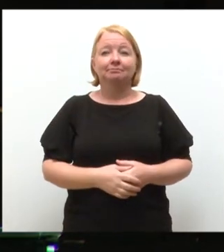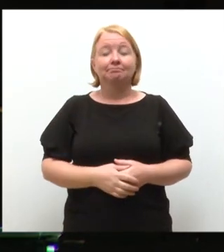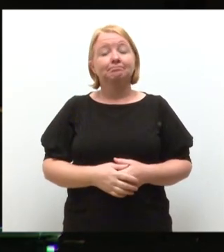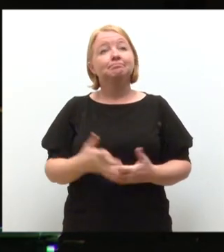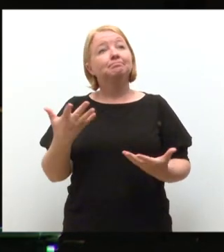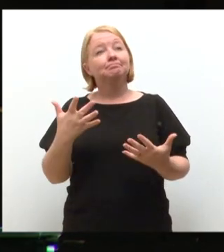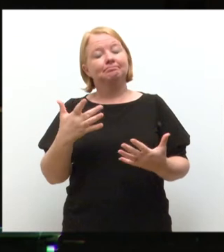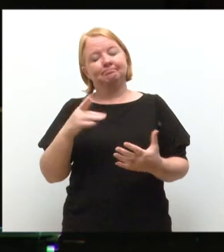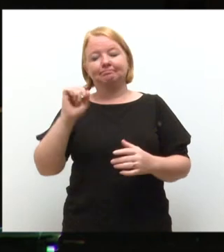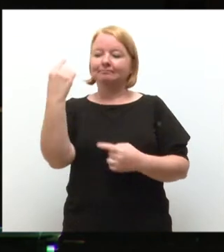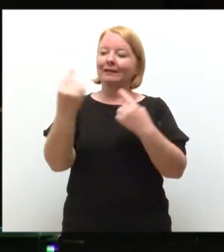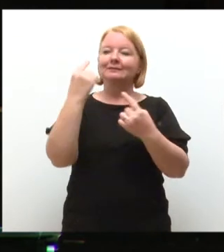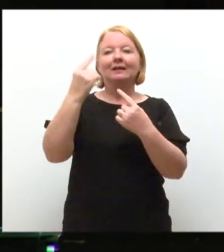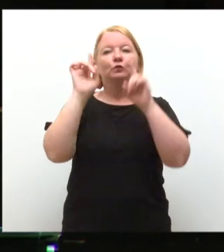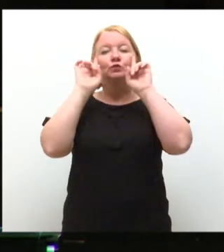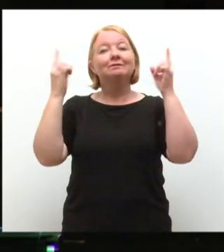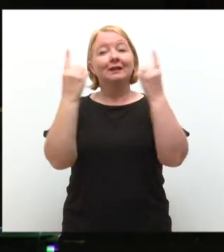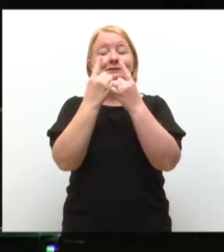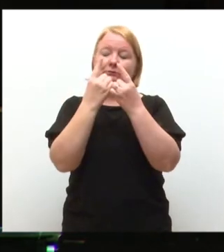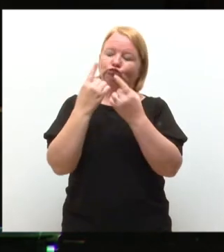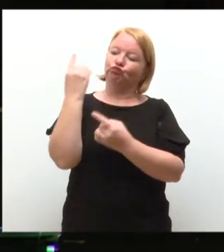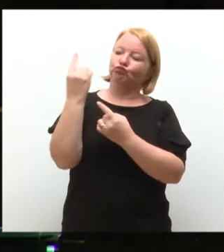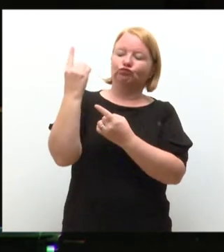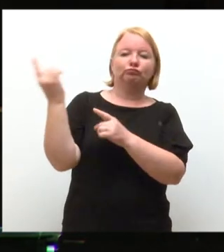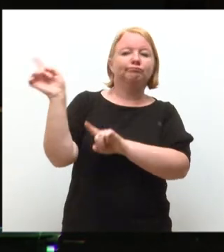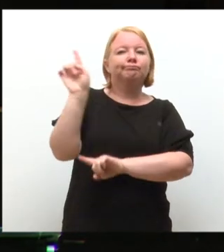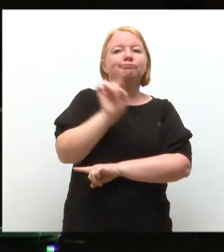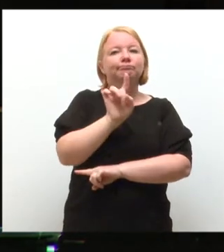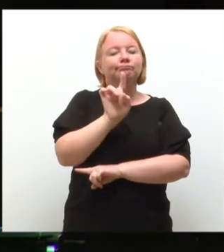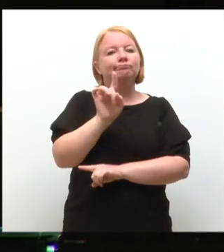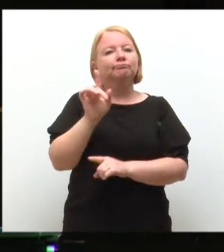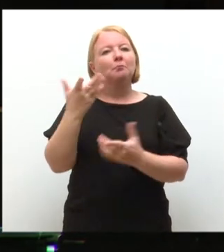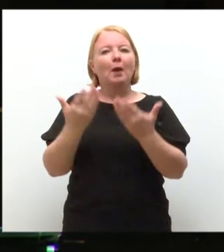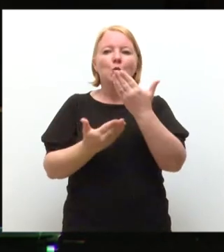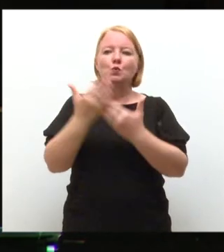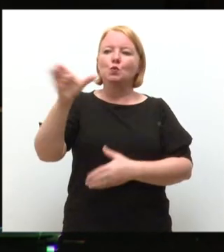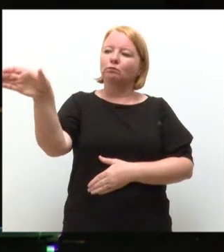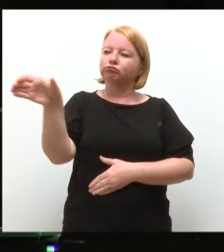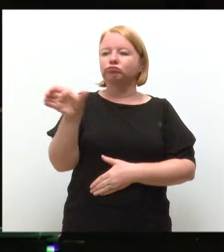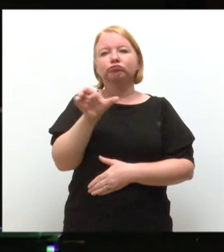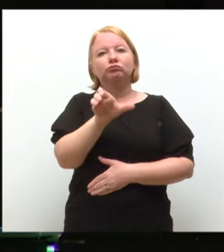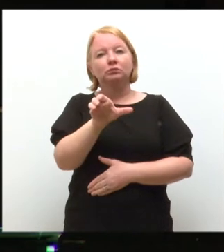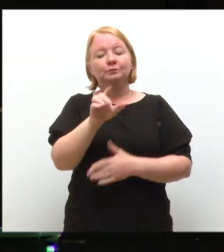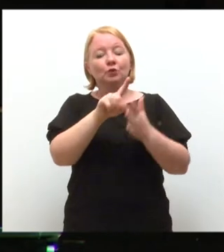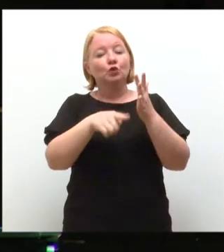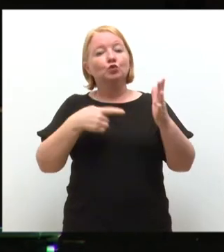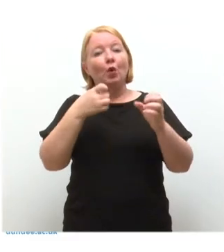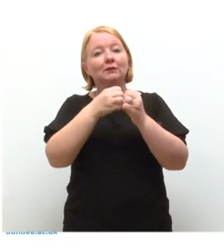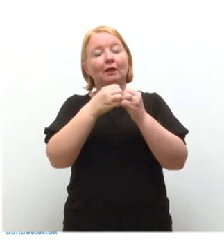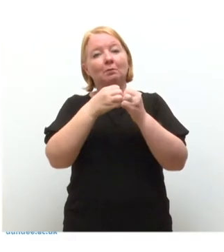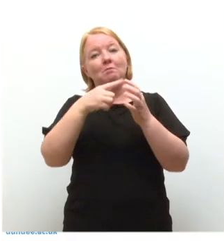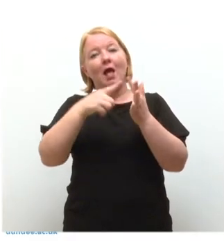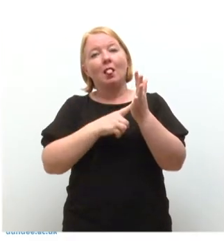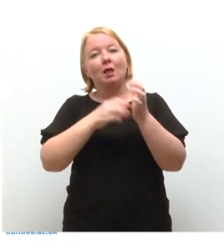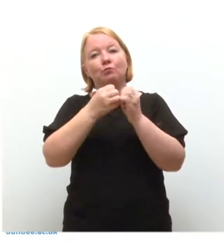ceremonial head of the University. And today, we install our new Chancellor, Jocelyn Bell Burnell.